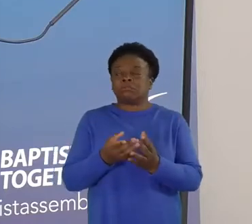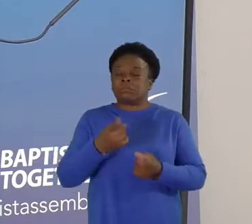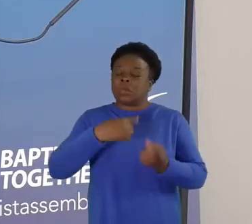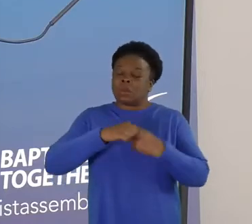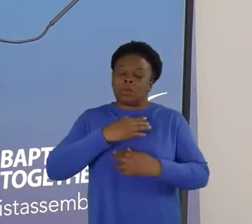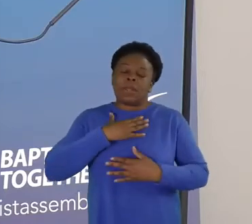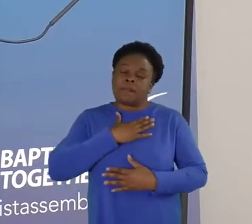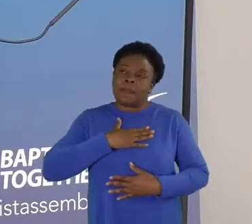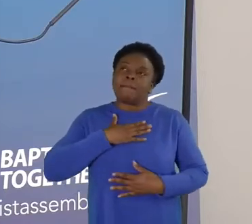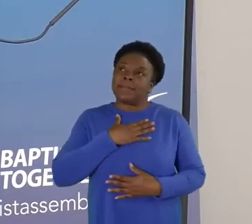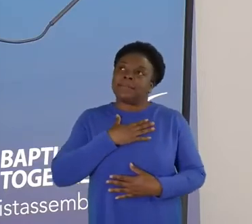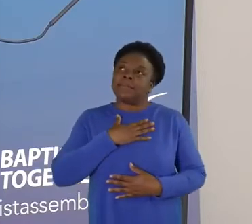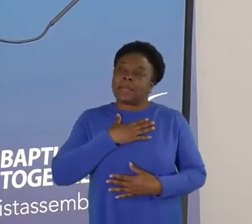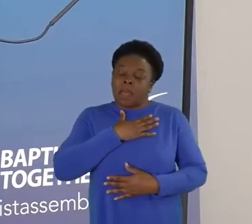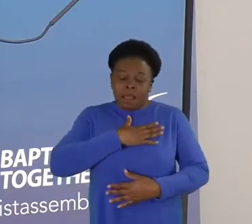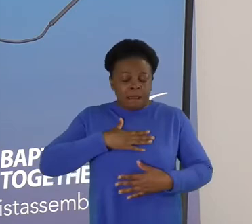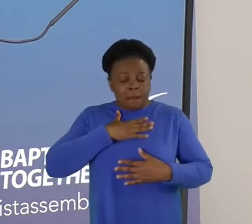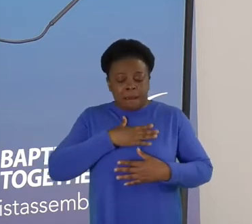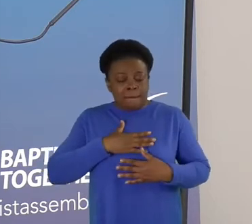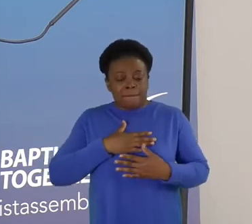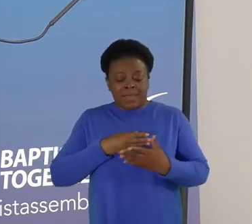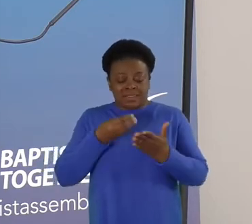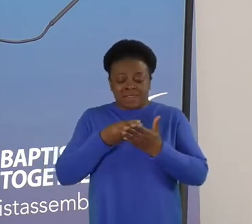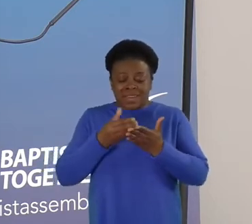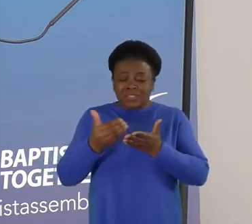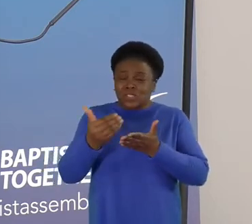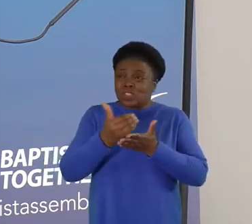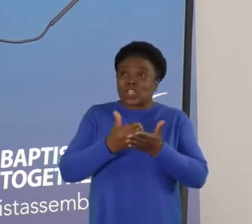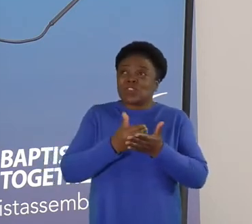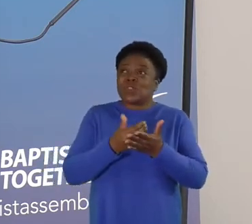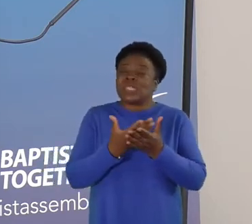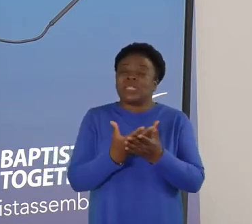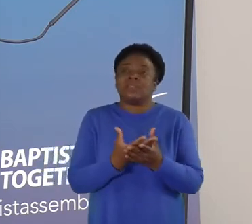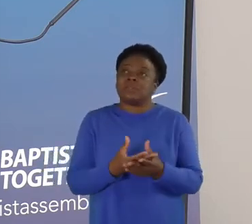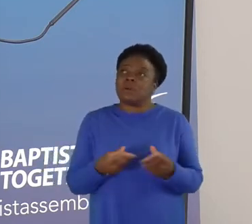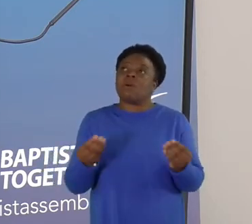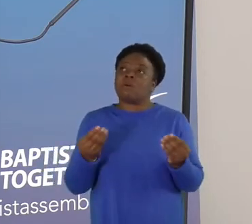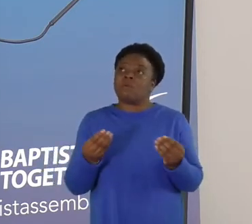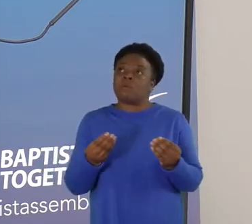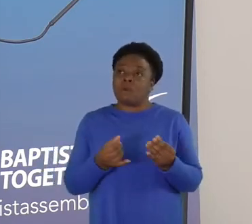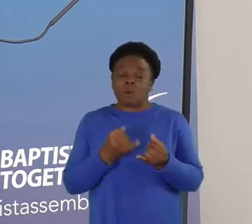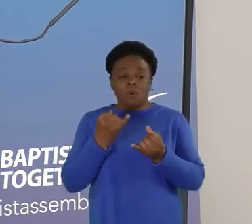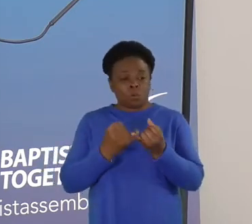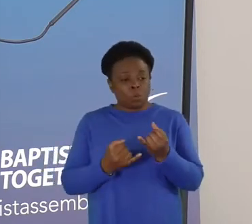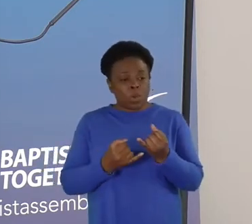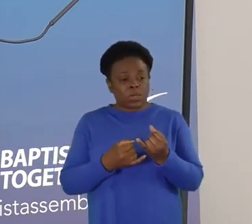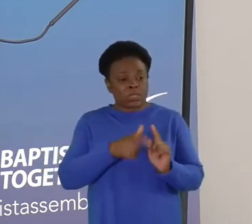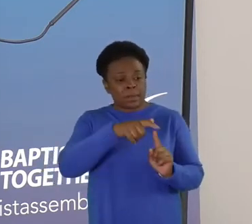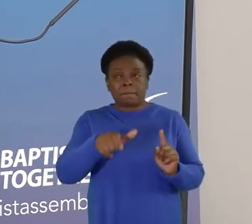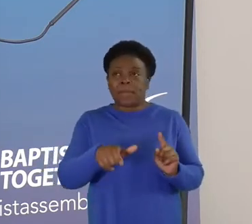We lament the loss of financial security, particularly for those without a safety net.